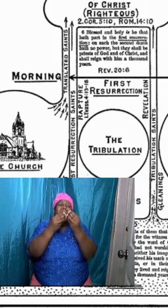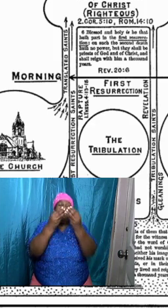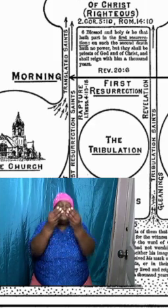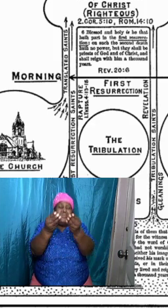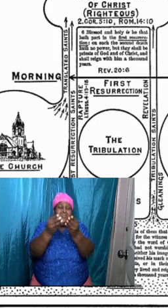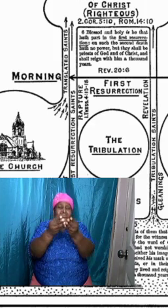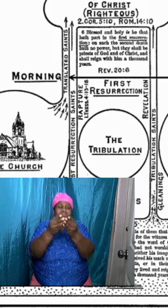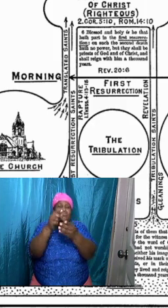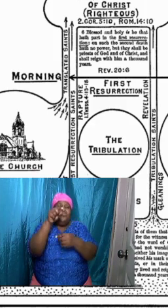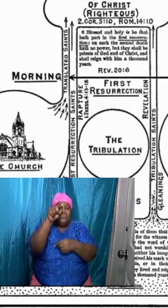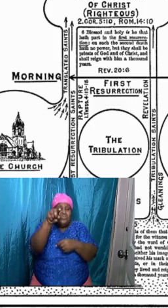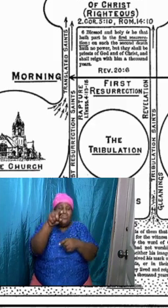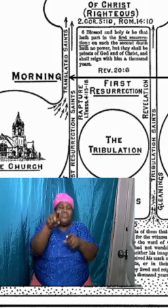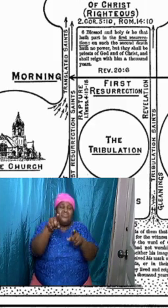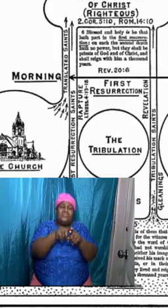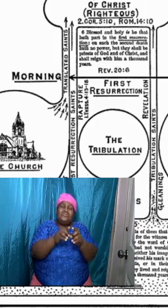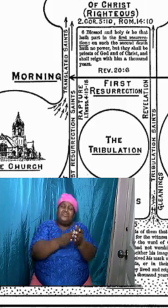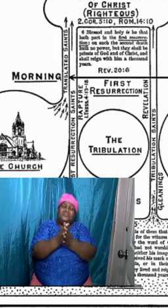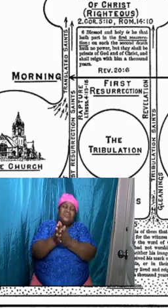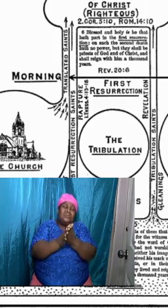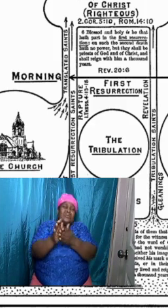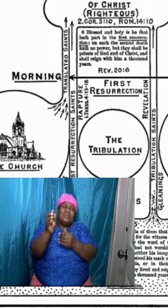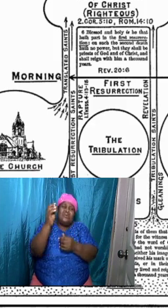and that word